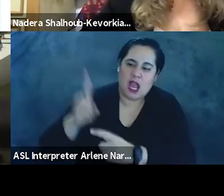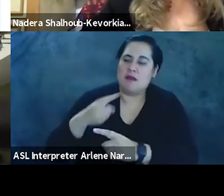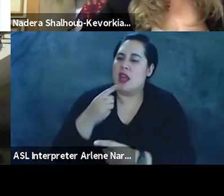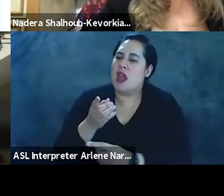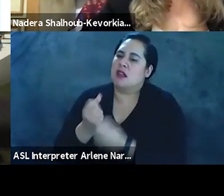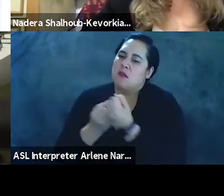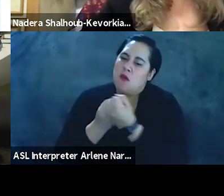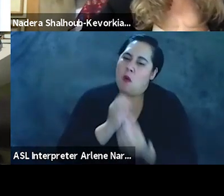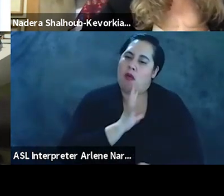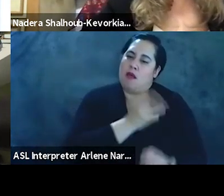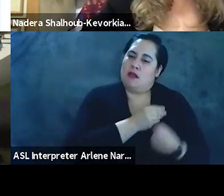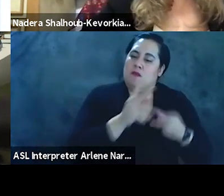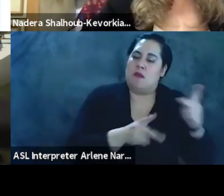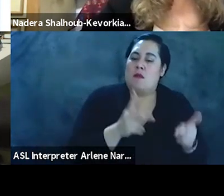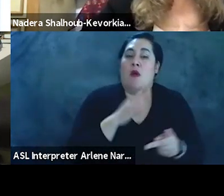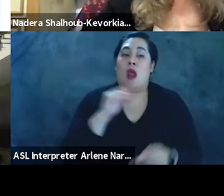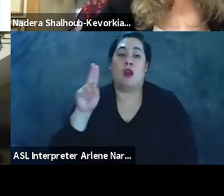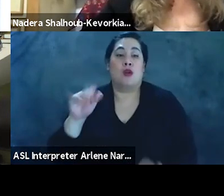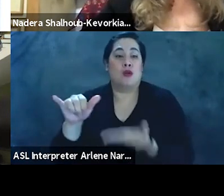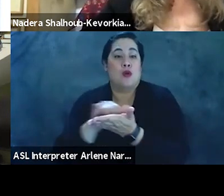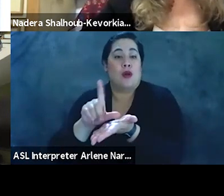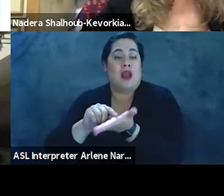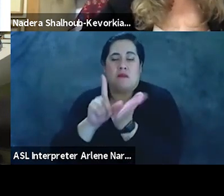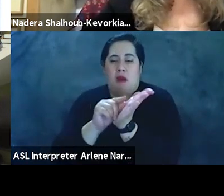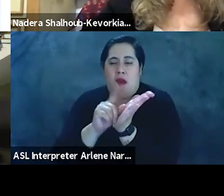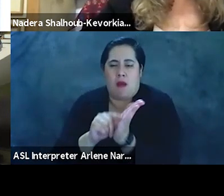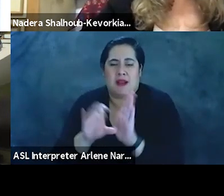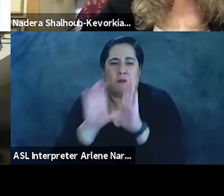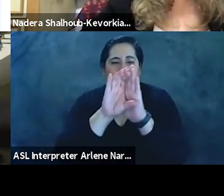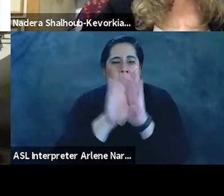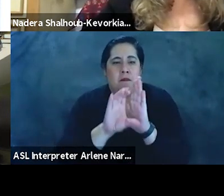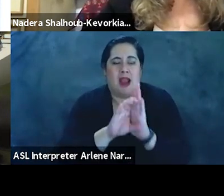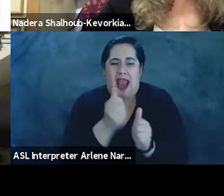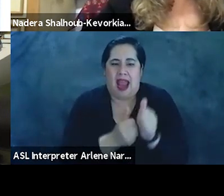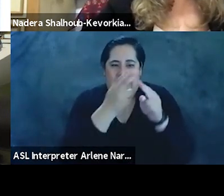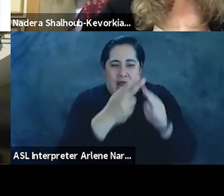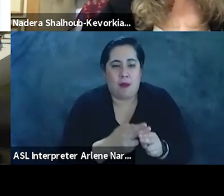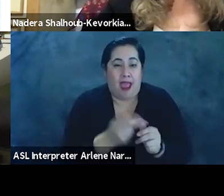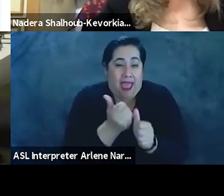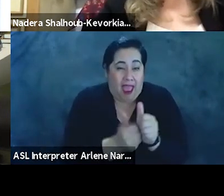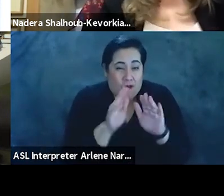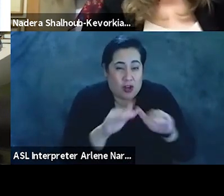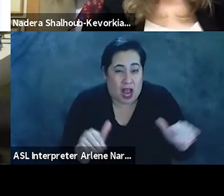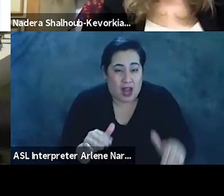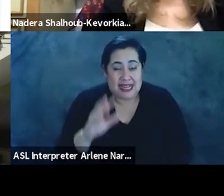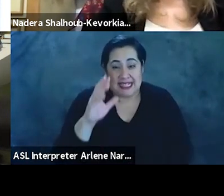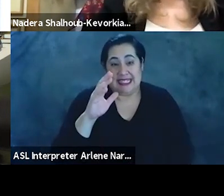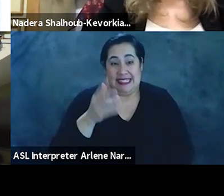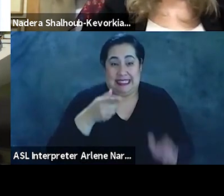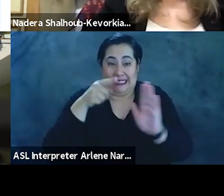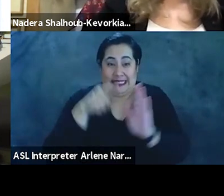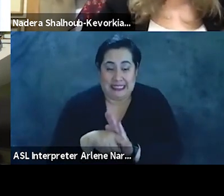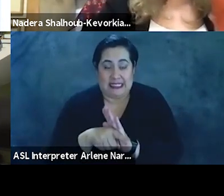even the New York Times published the photographs and names of every child killed in the latest war on Gaza, 66 Palestinians, two